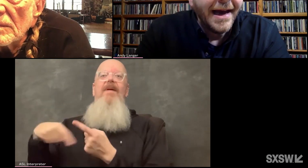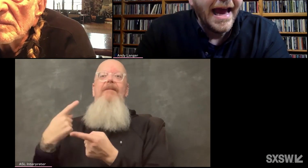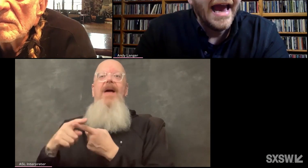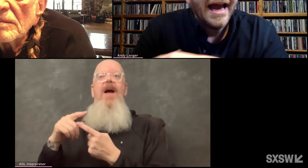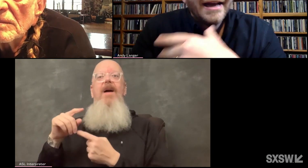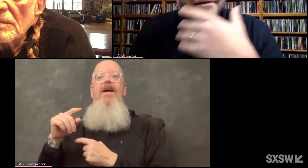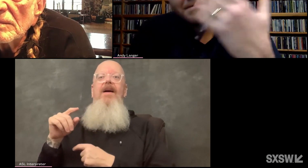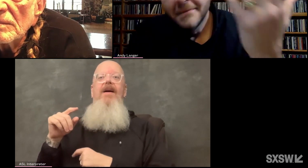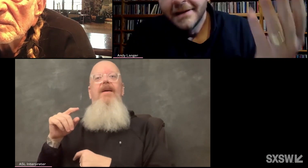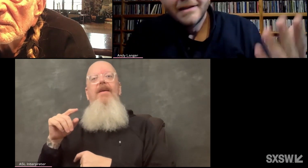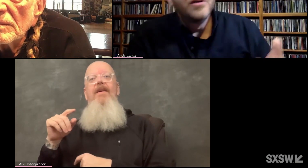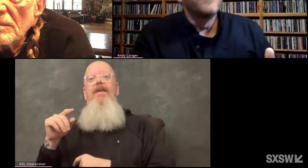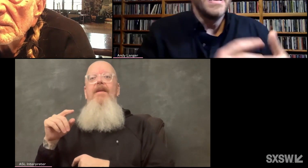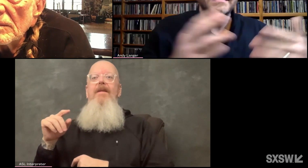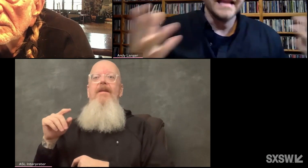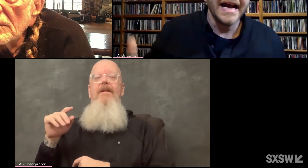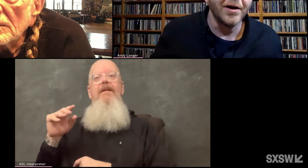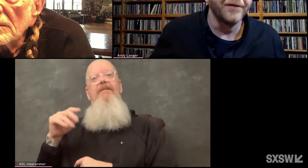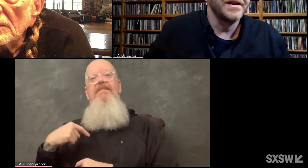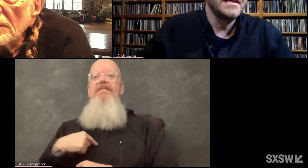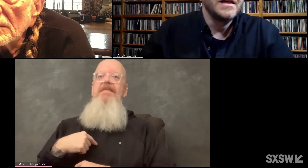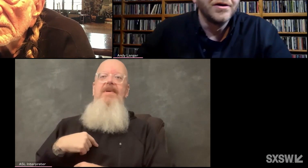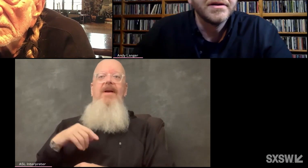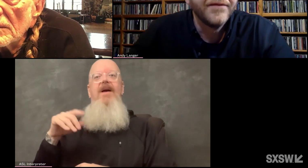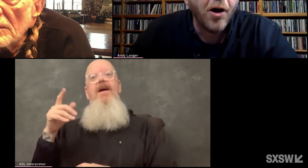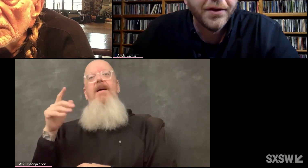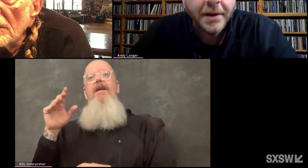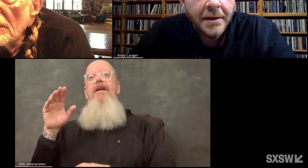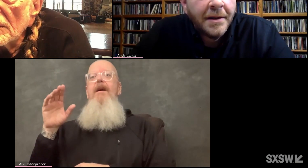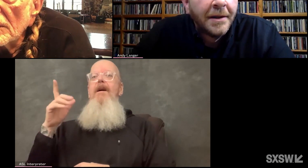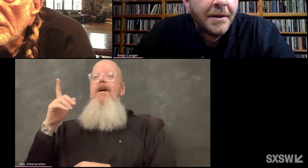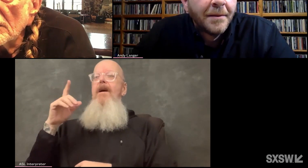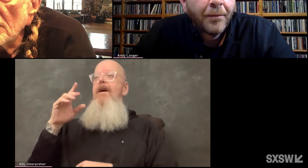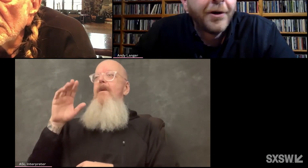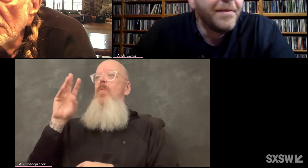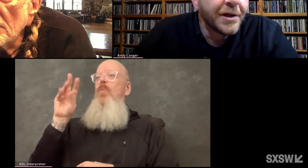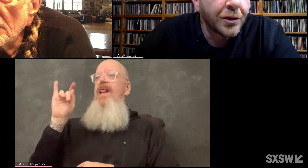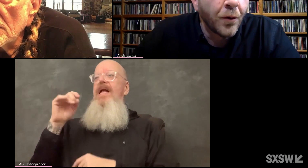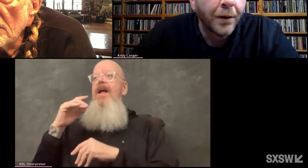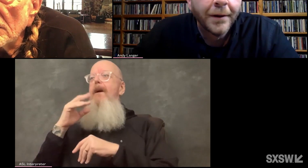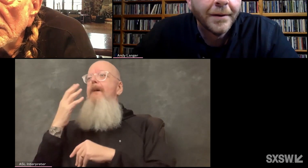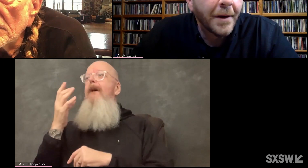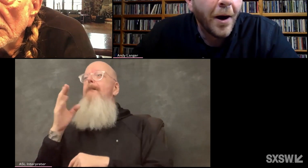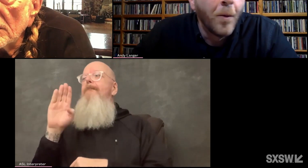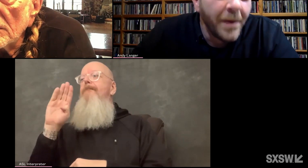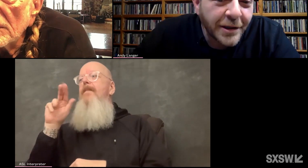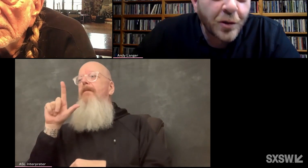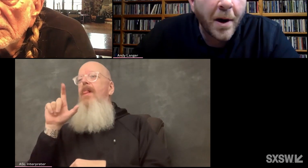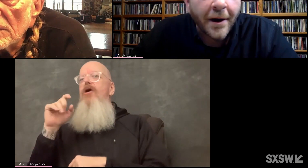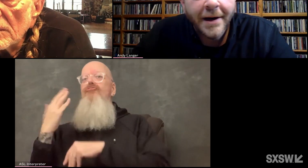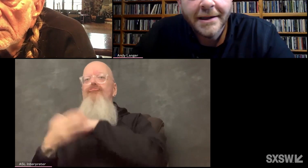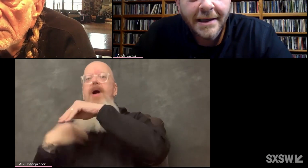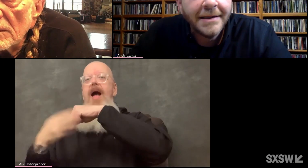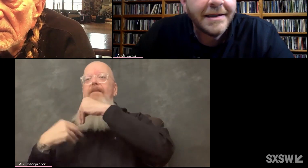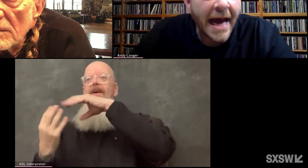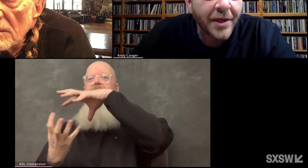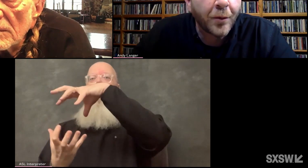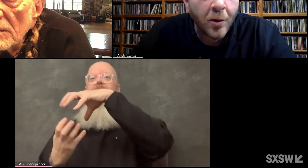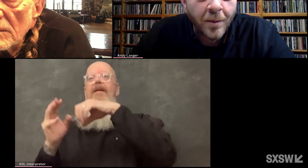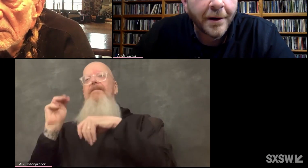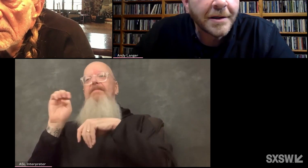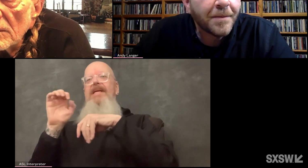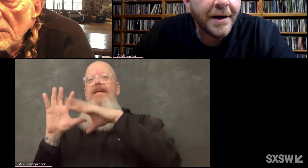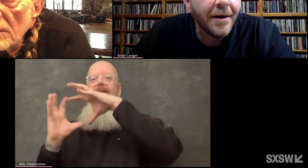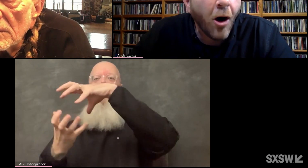and you've made light over the years of all the premature obituaries and